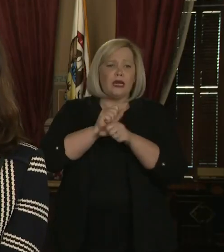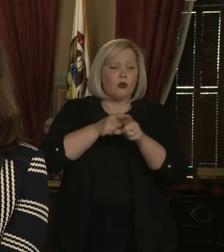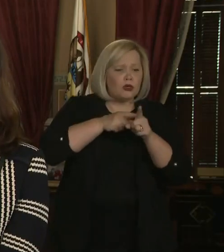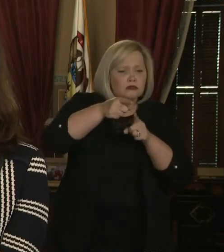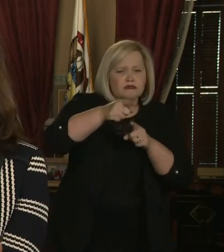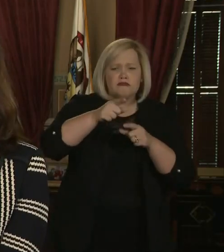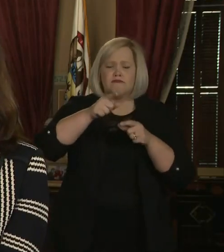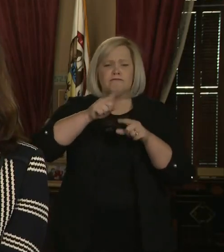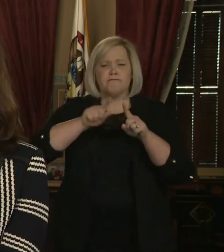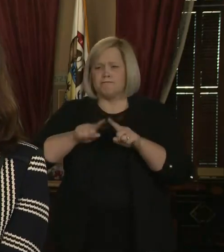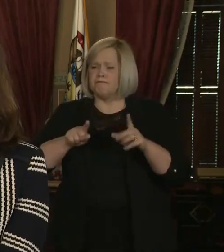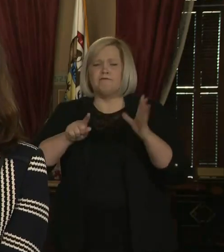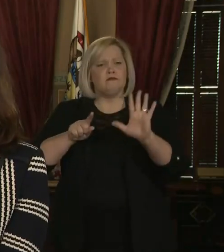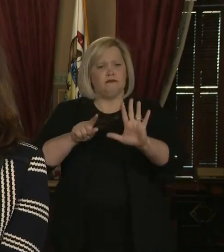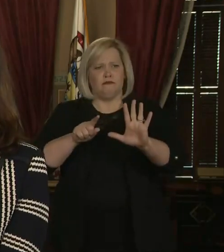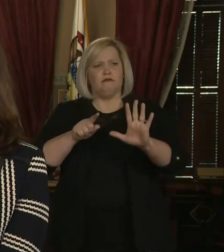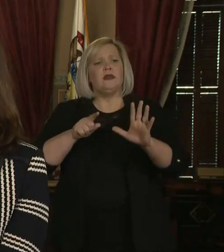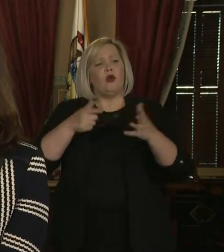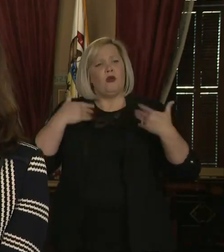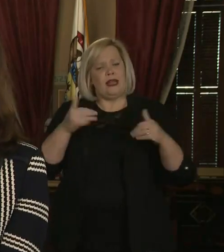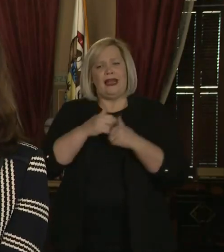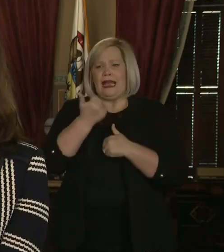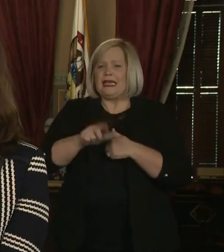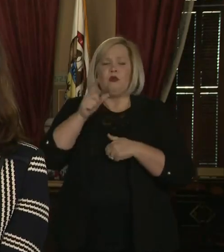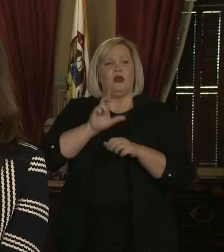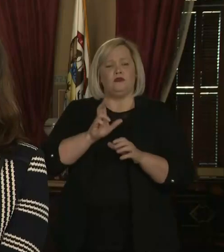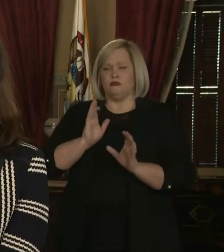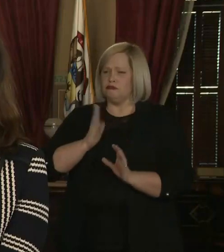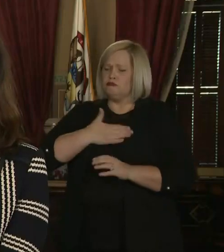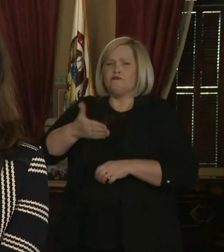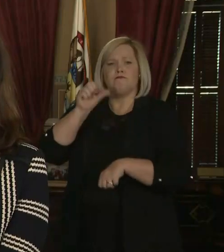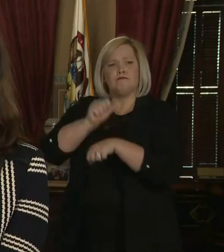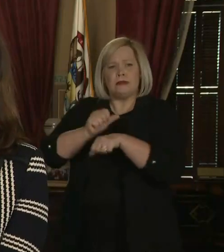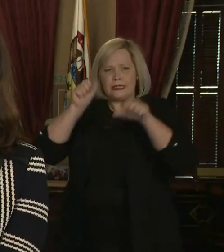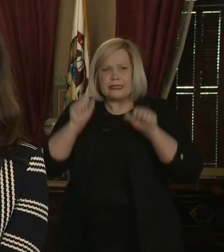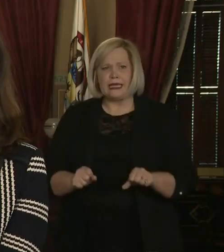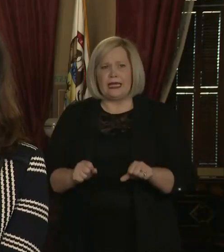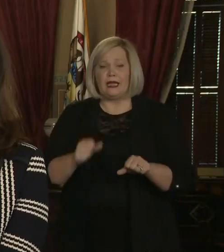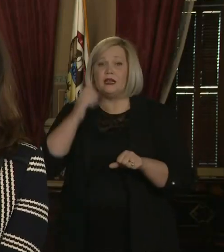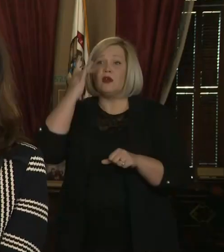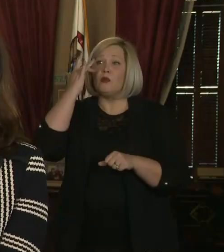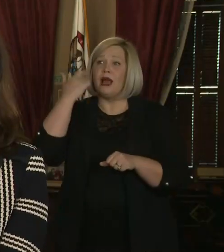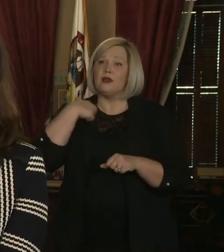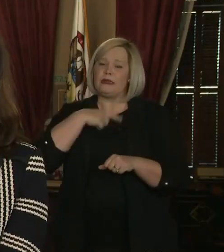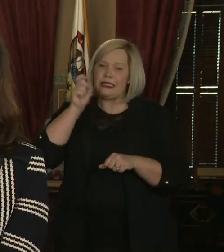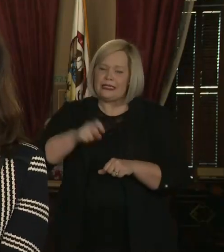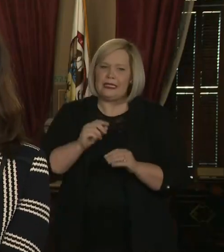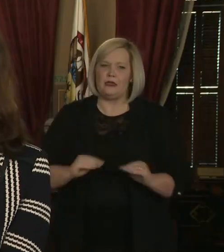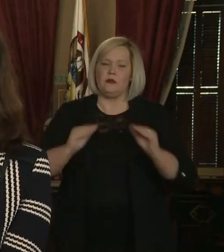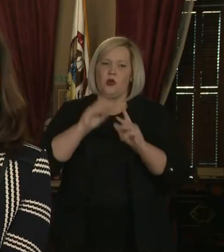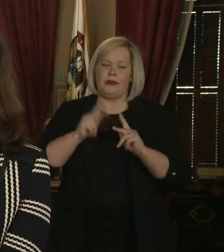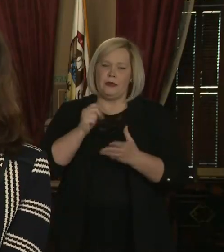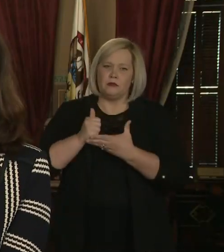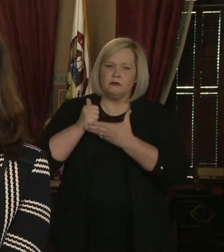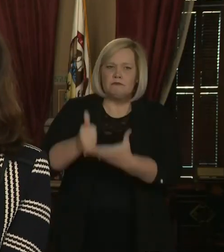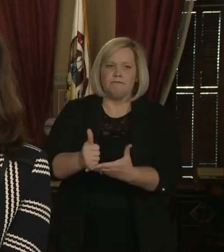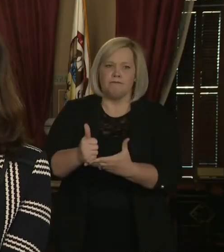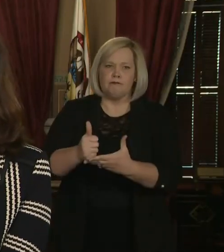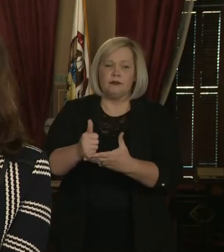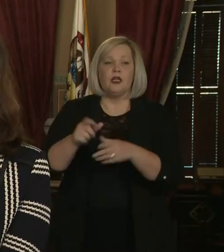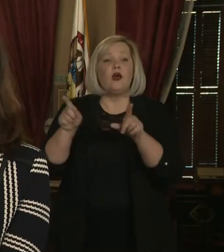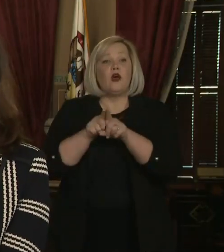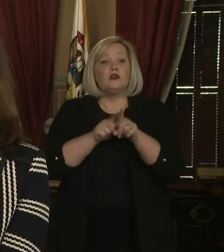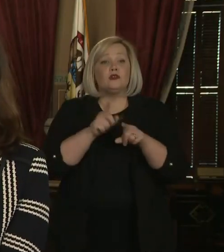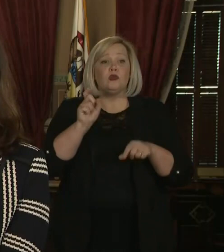jumping in and we've resolved them so we've made it easier for people to join the front lines because we need to have all hands on deck. We also need the PPE